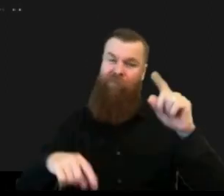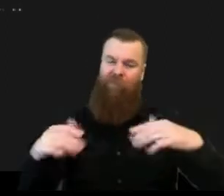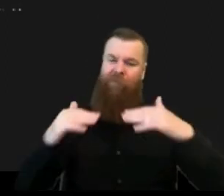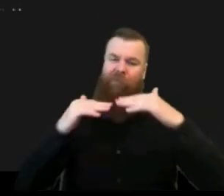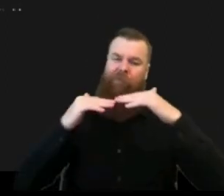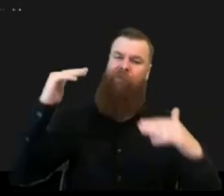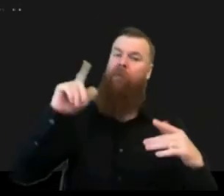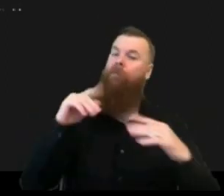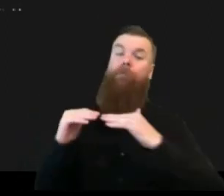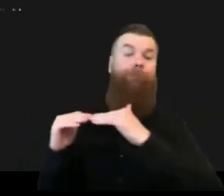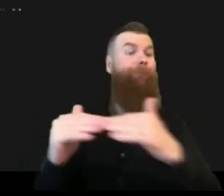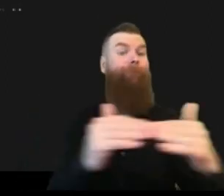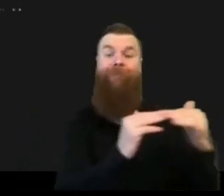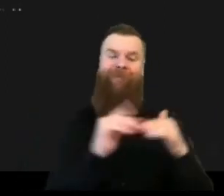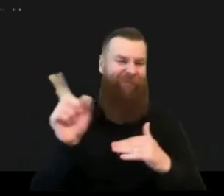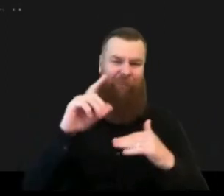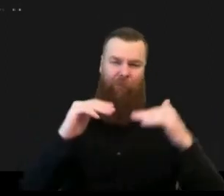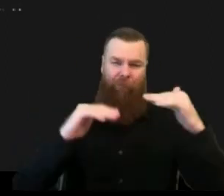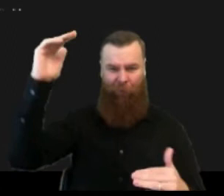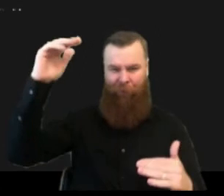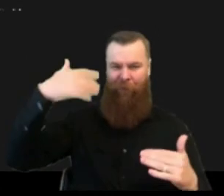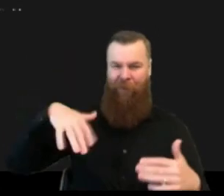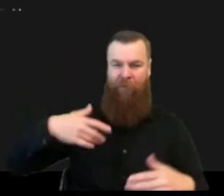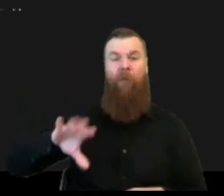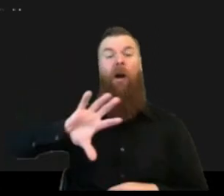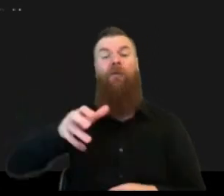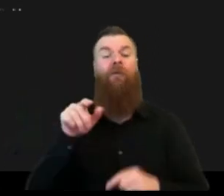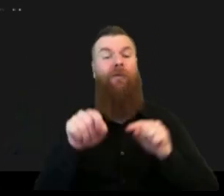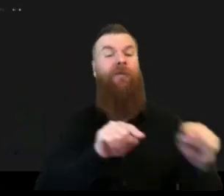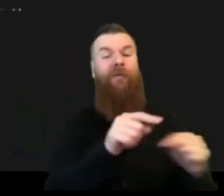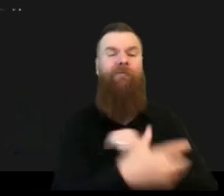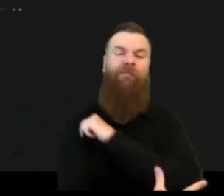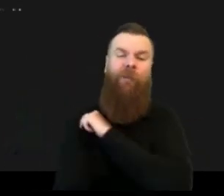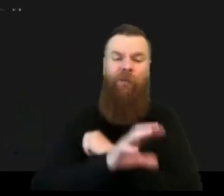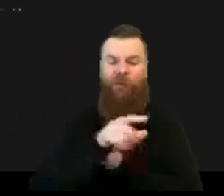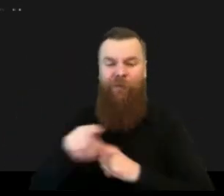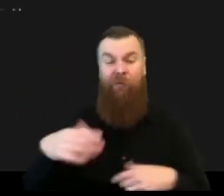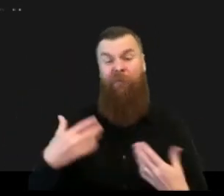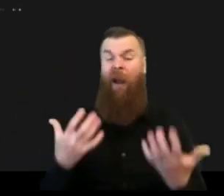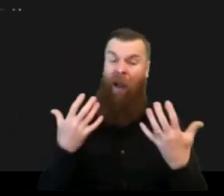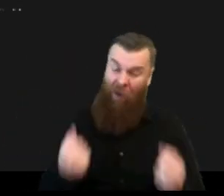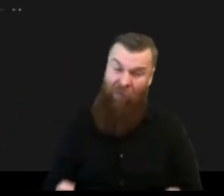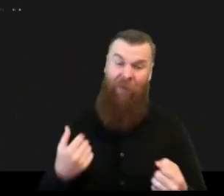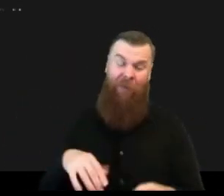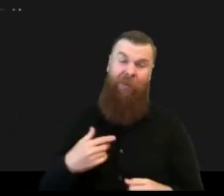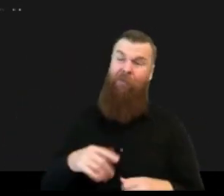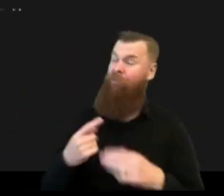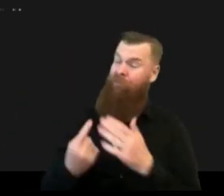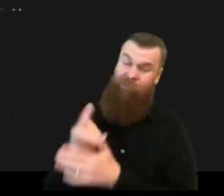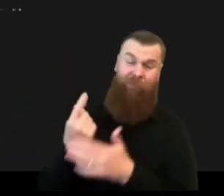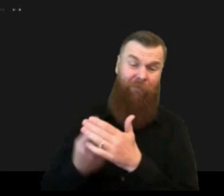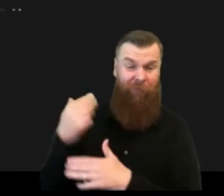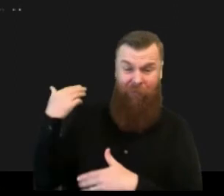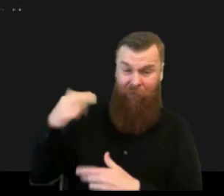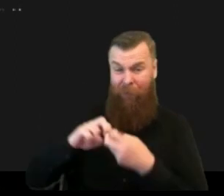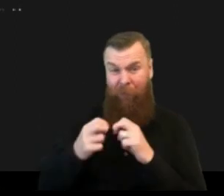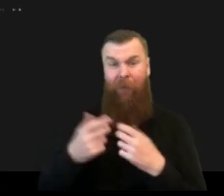um have had combination of natural disasters uh maybe political crisis uh covet 19 of course is